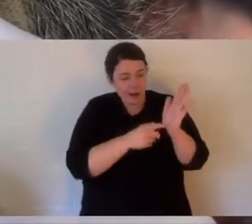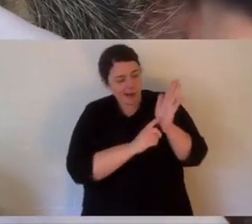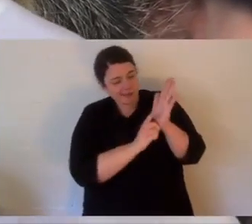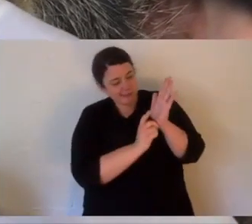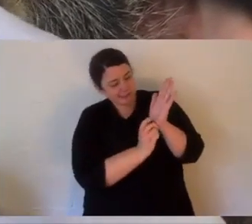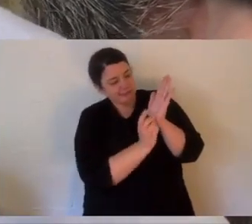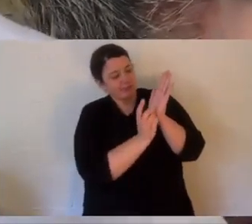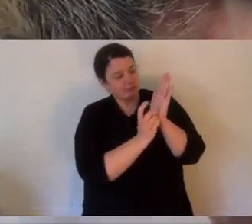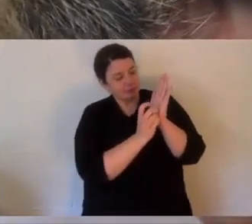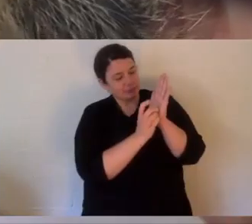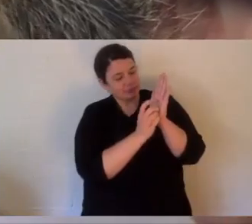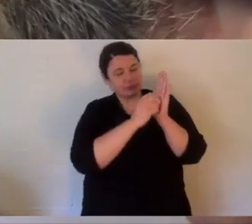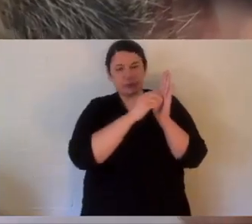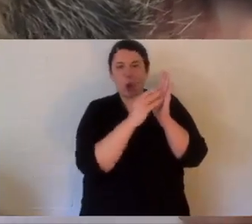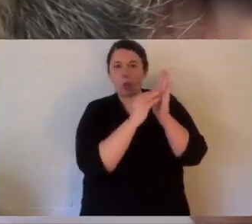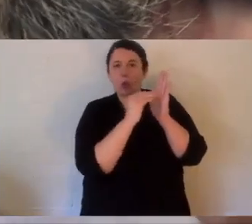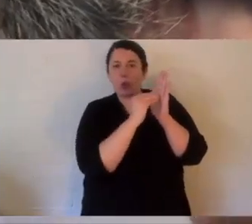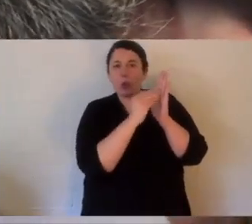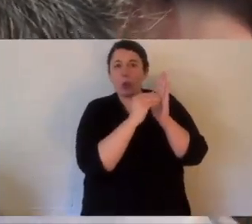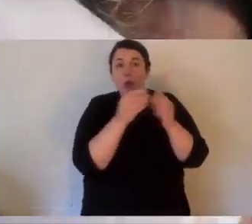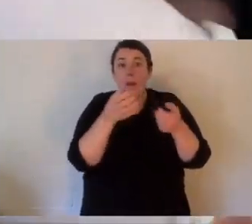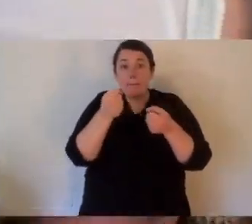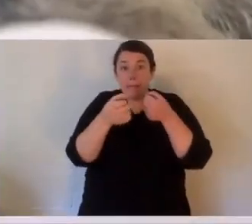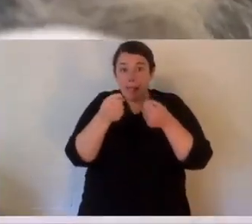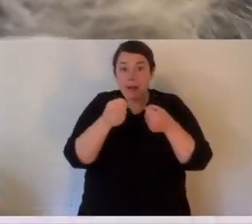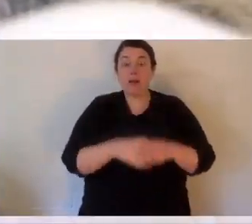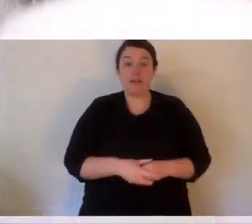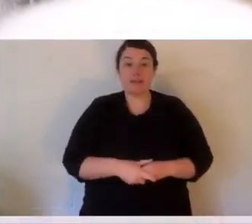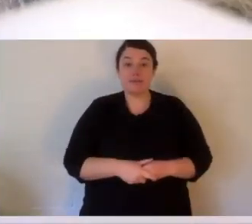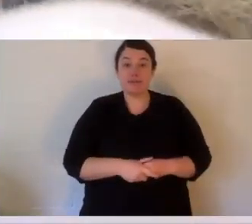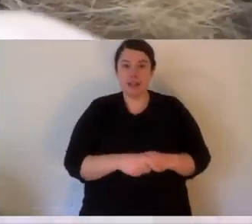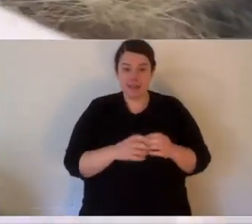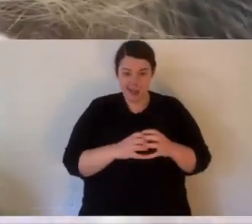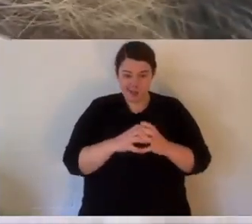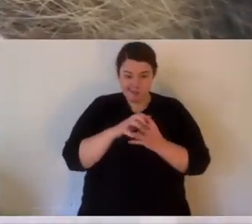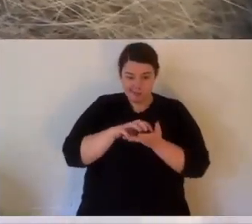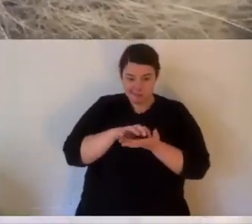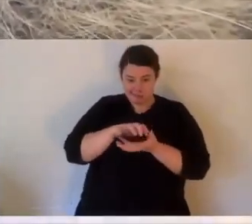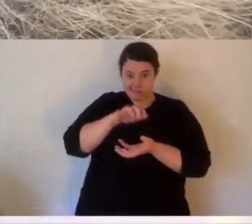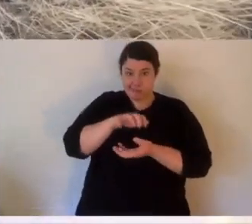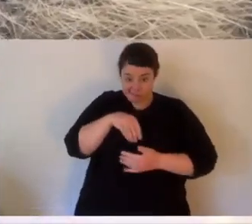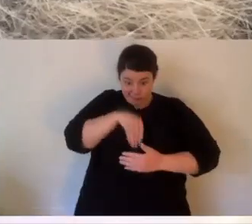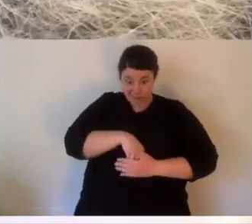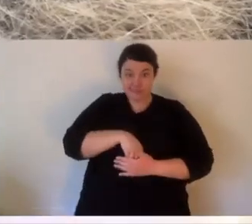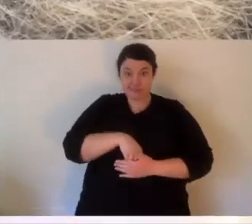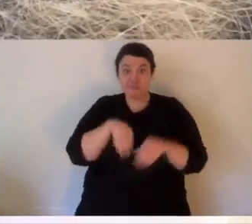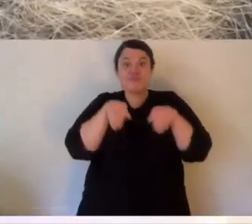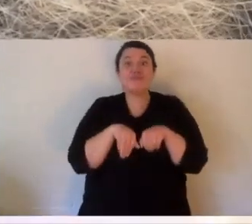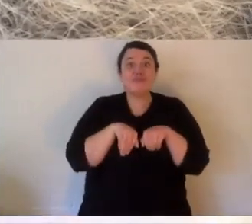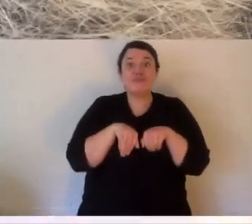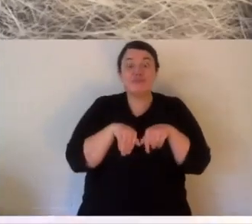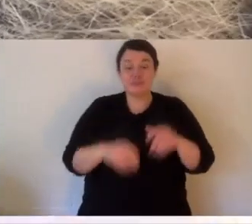bean. And it climbs up into the pouch, and it attaches to a little teat. Now, teat is like the nipple, and it suckles from that.